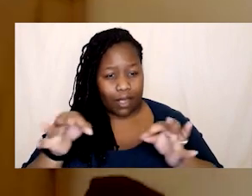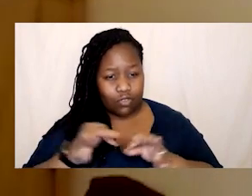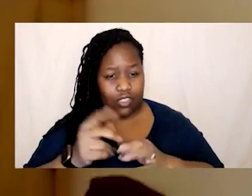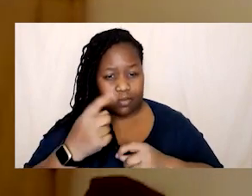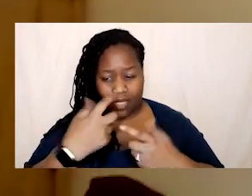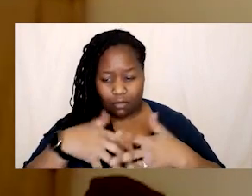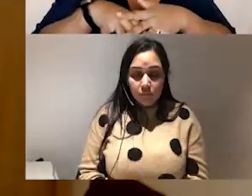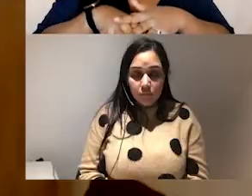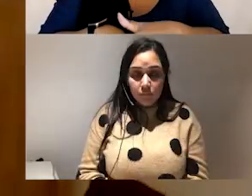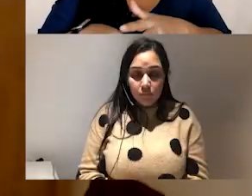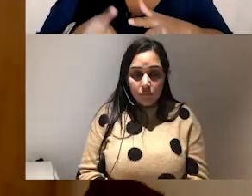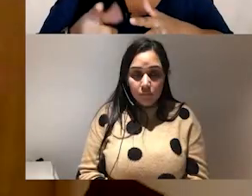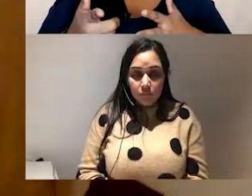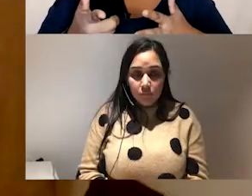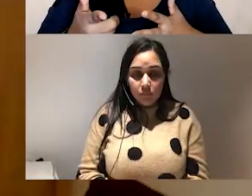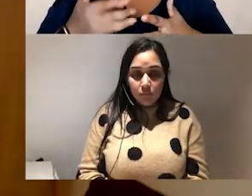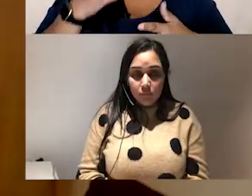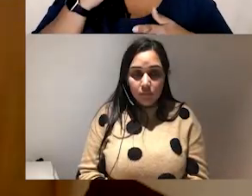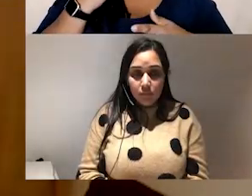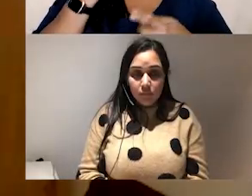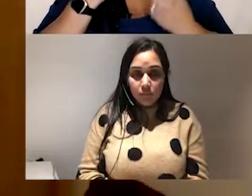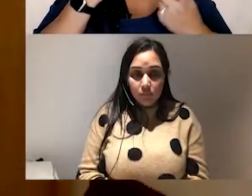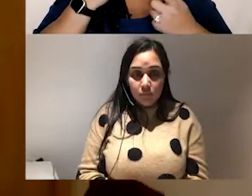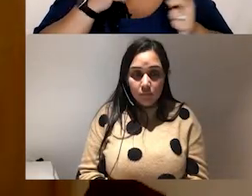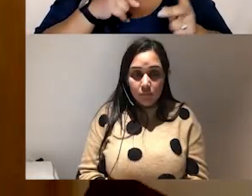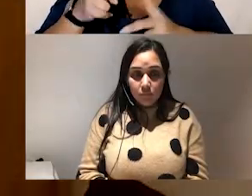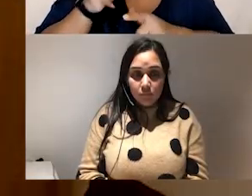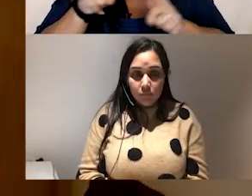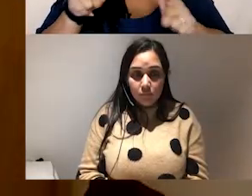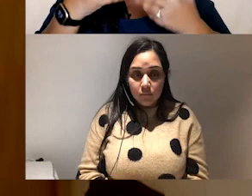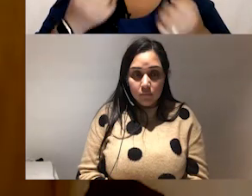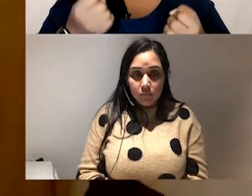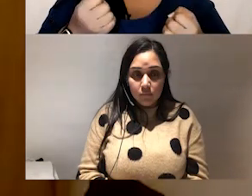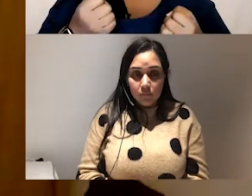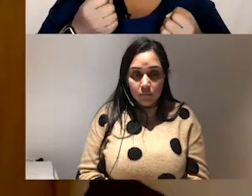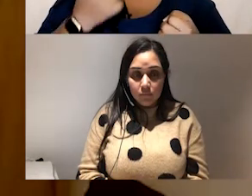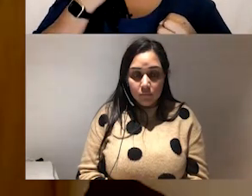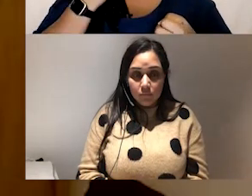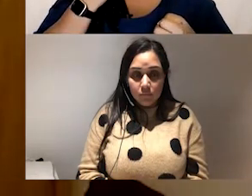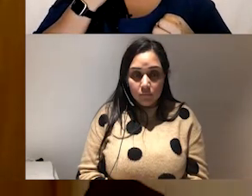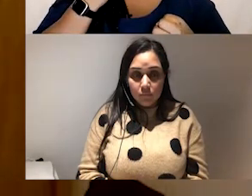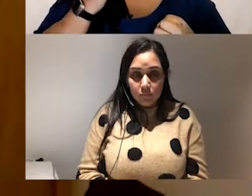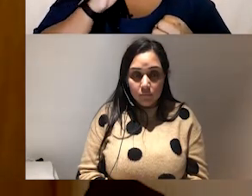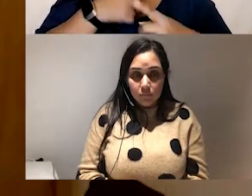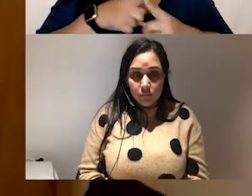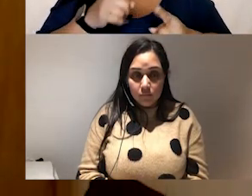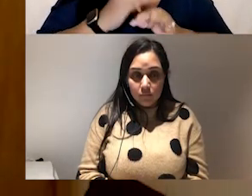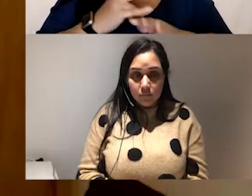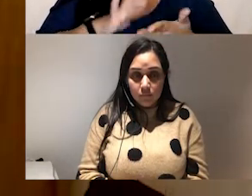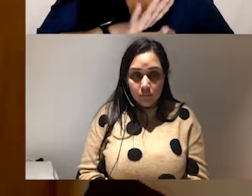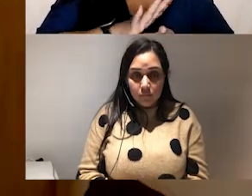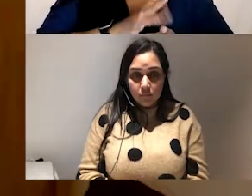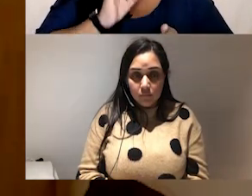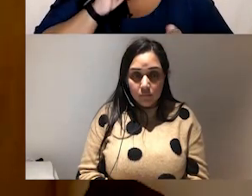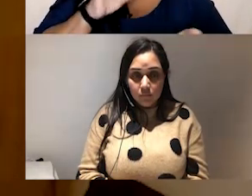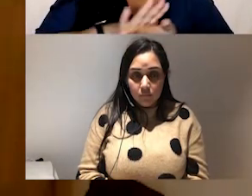activism and when we think about what kind of clients we work with we're like are they going to make us happy and are we going to enjoy this and if they